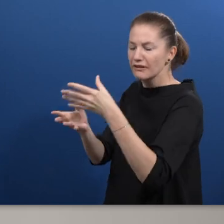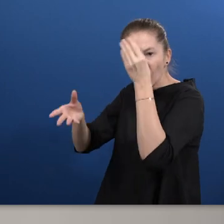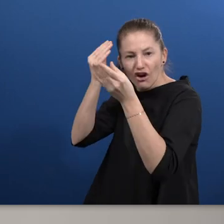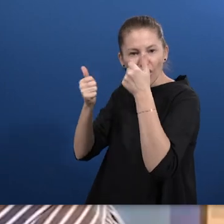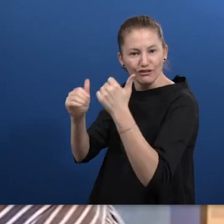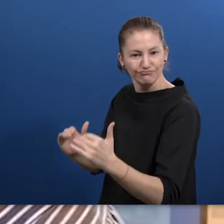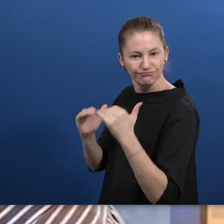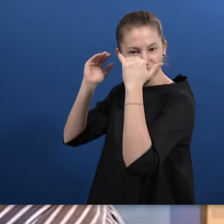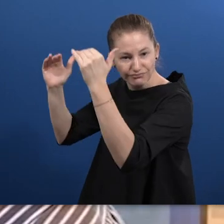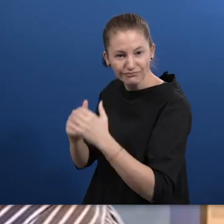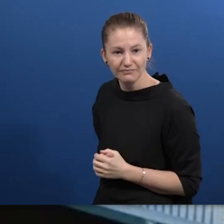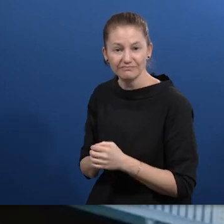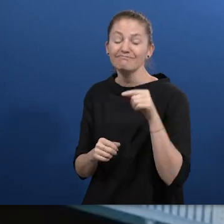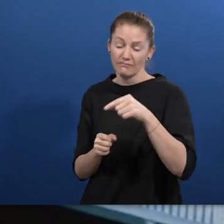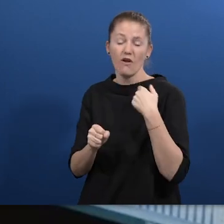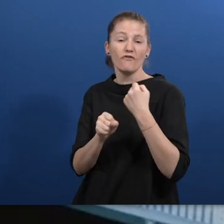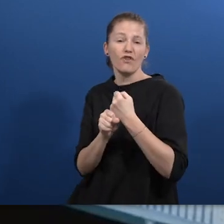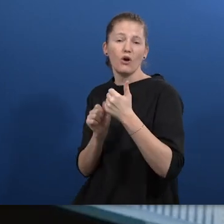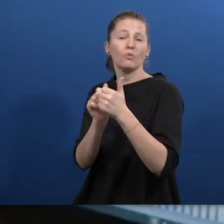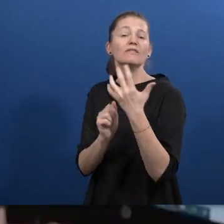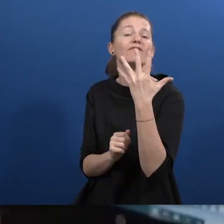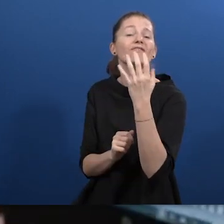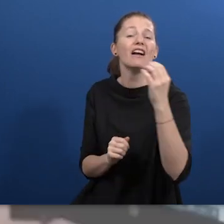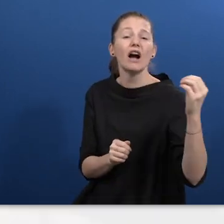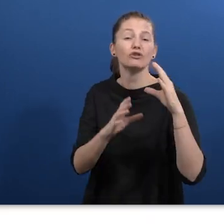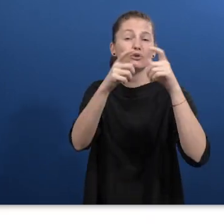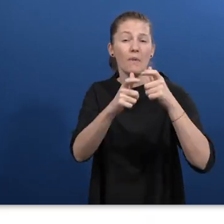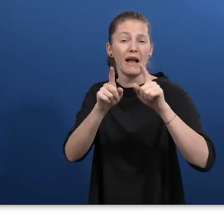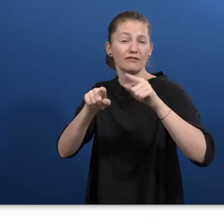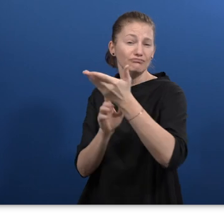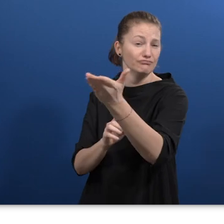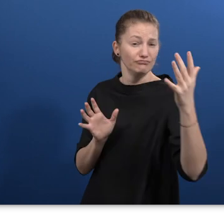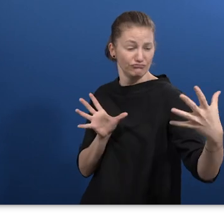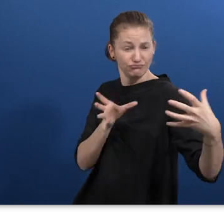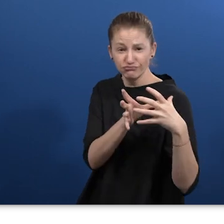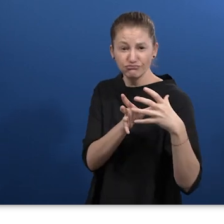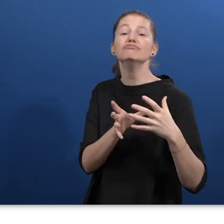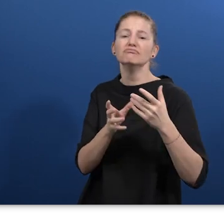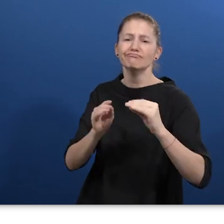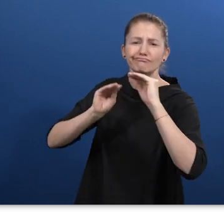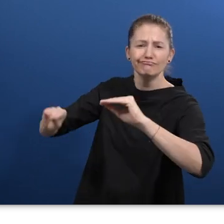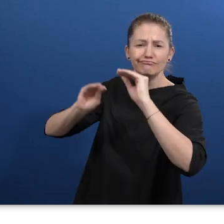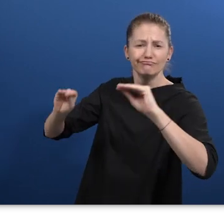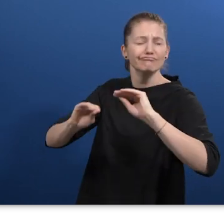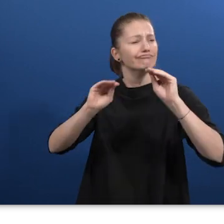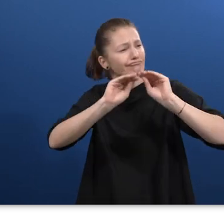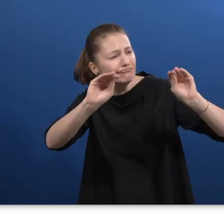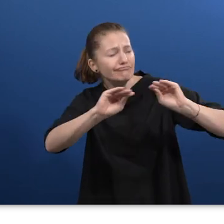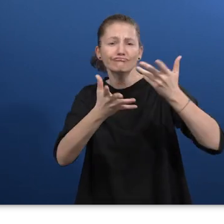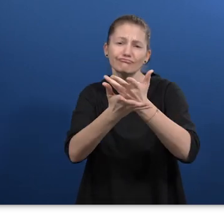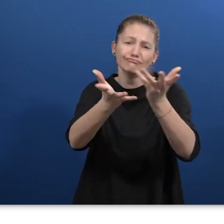youth with disabilities. Austria, organization MyAbilitySocialEnterprise, project